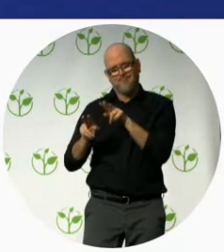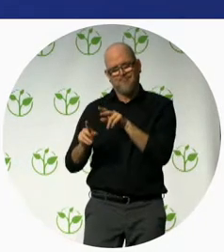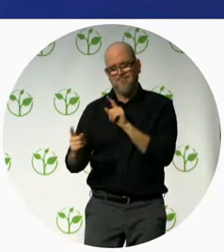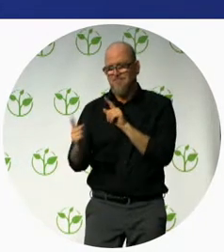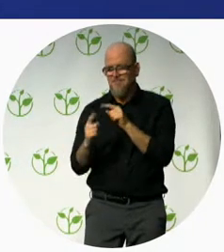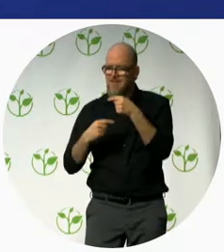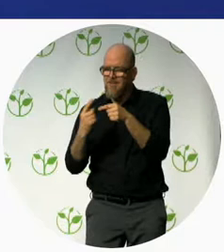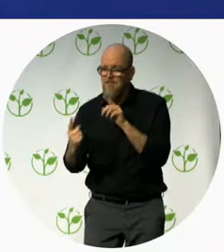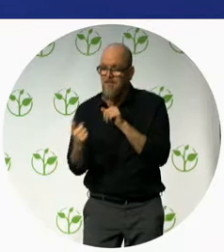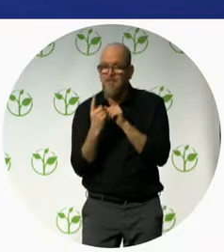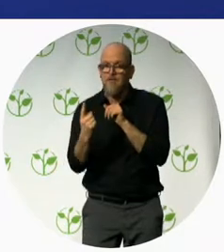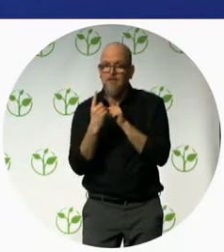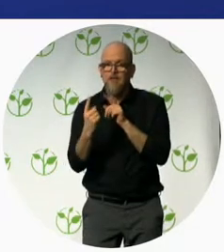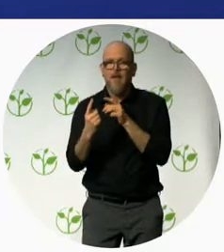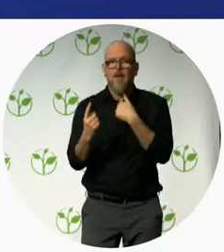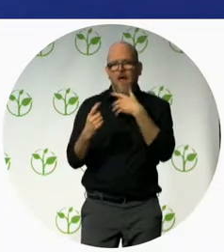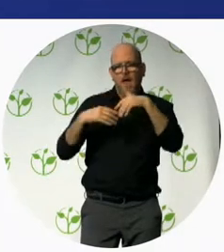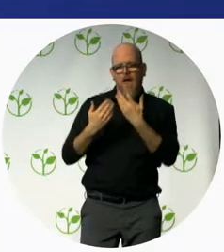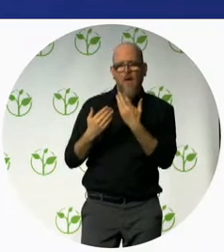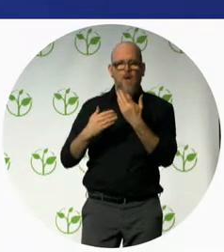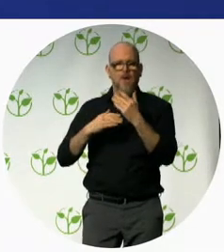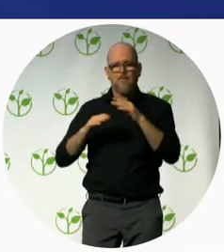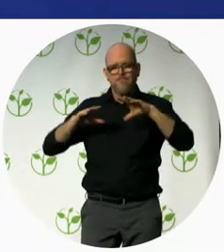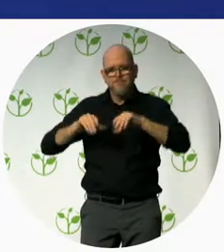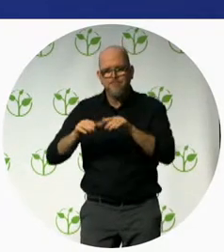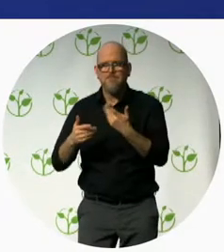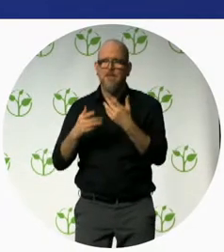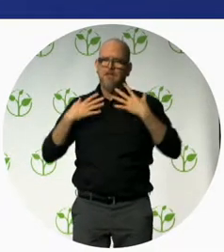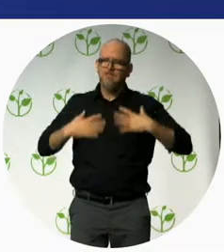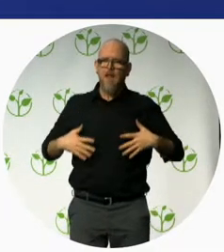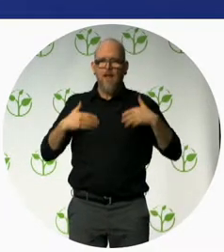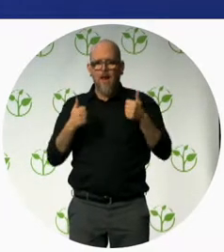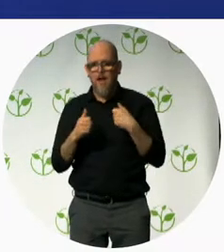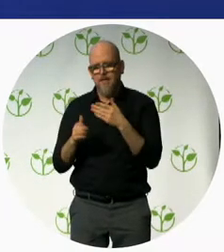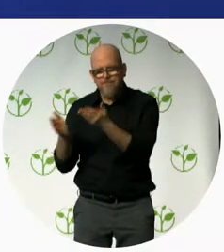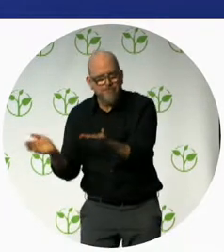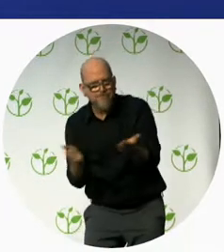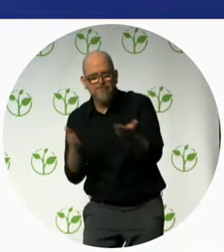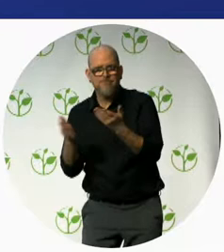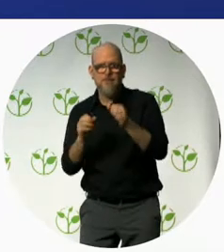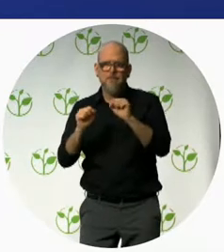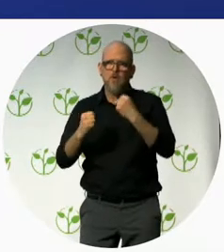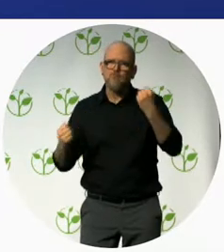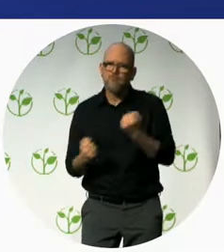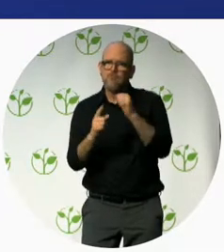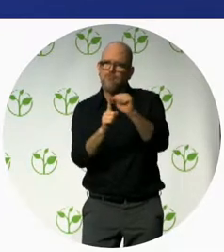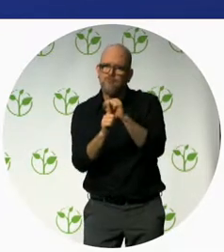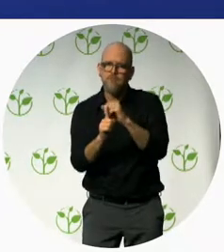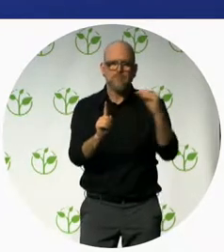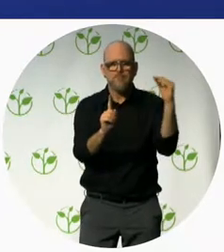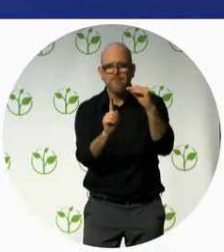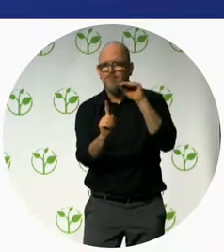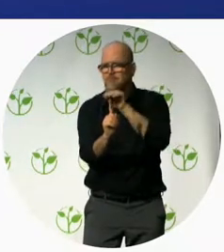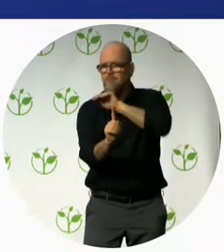the therapy and the child is now has developed very well and is